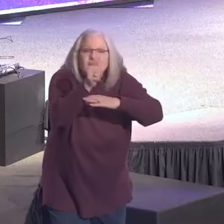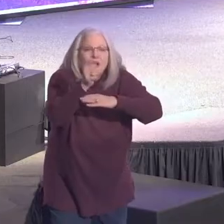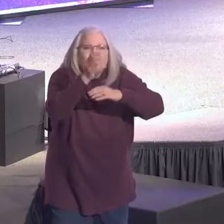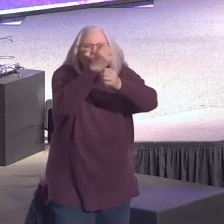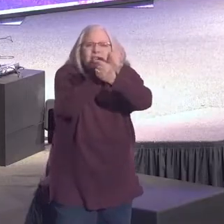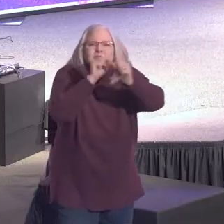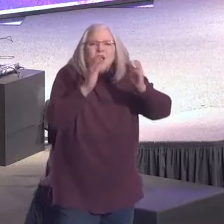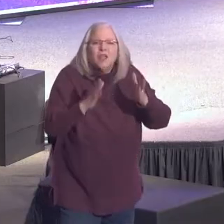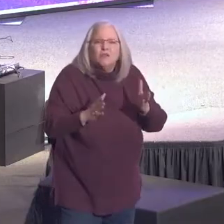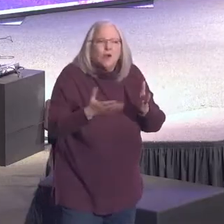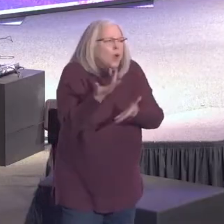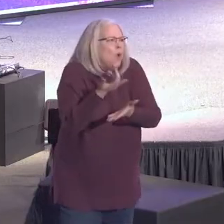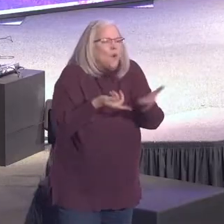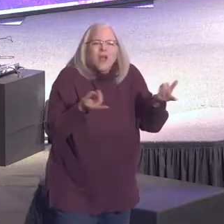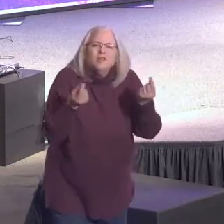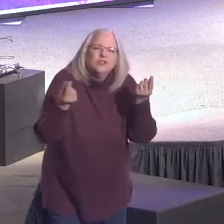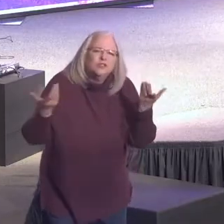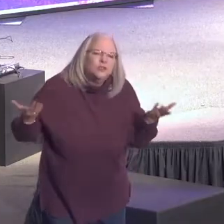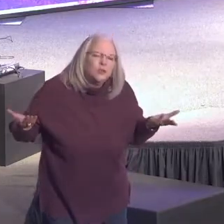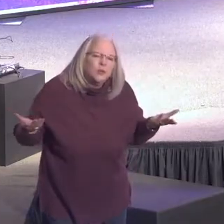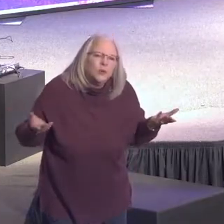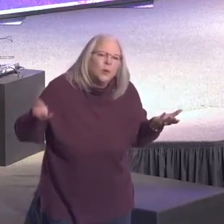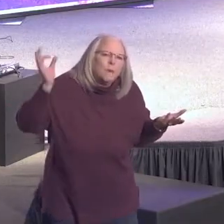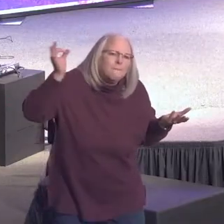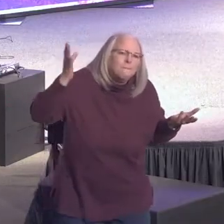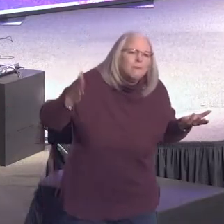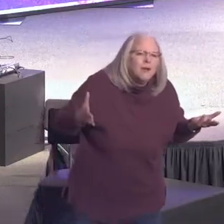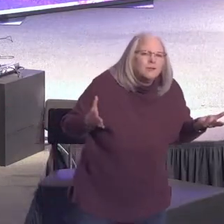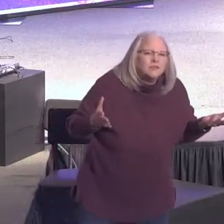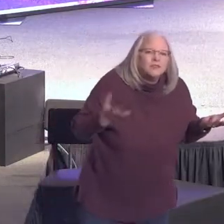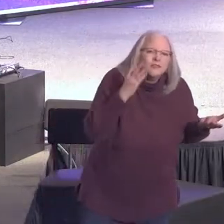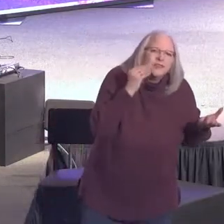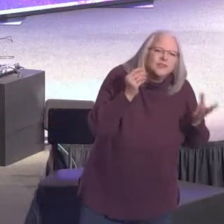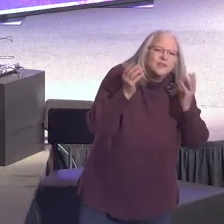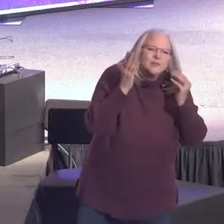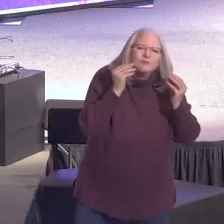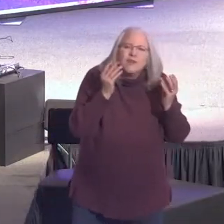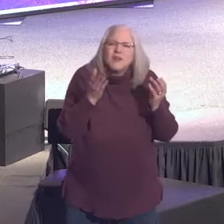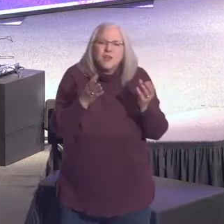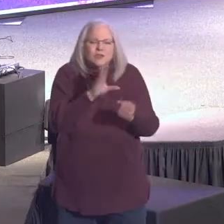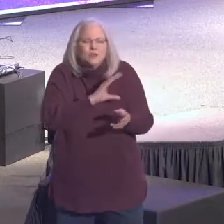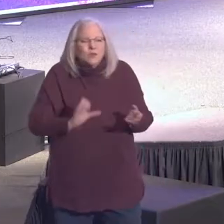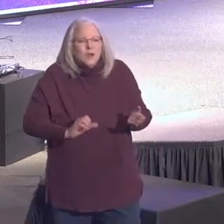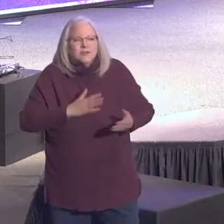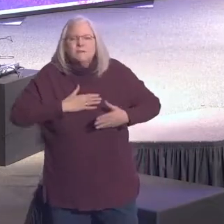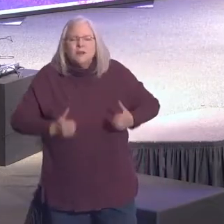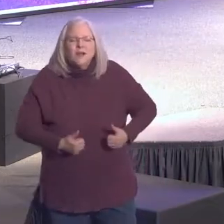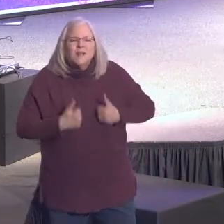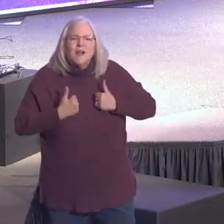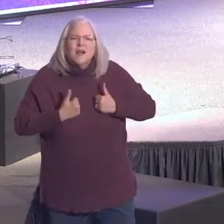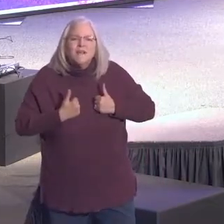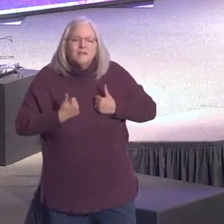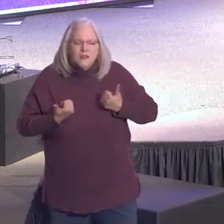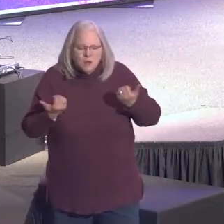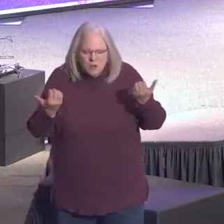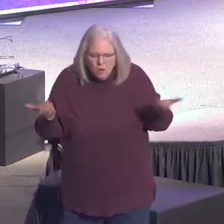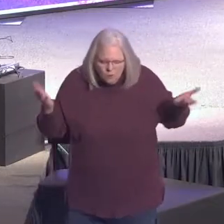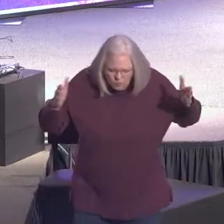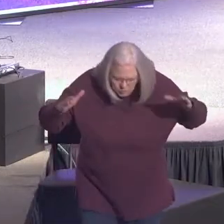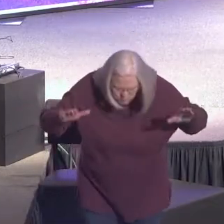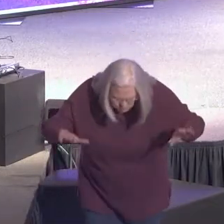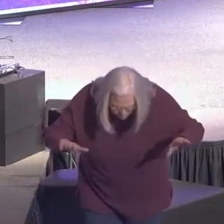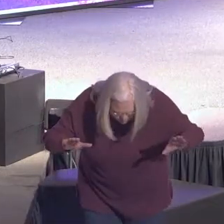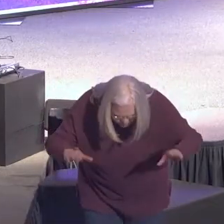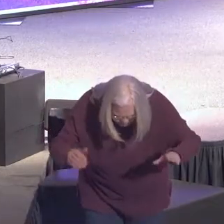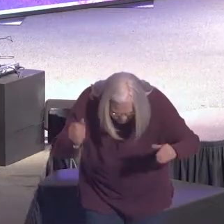And what do I have to do, Pastor, to experience Christ in my life? I want to tell you, bow the knee before Jesus